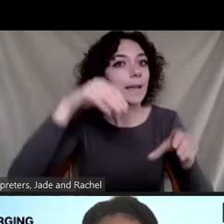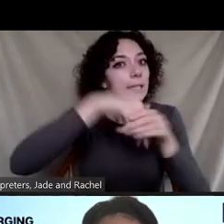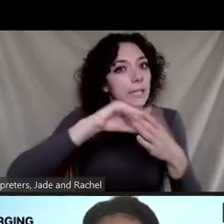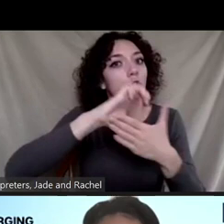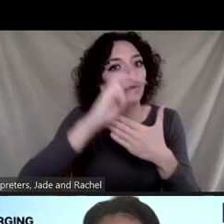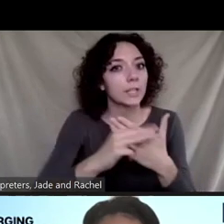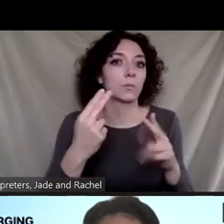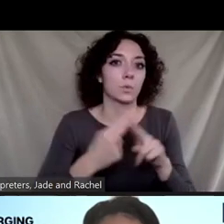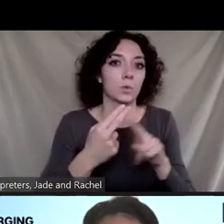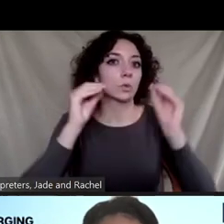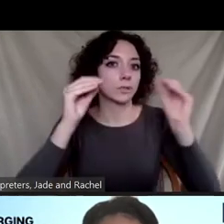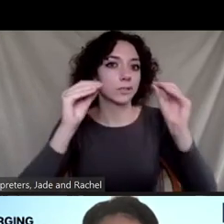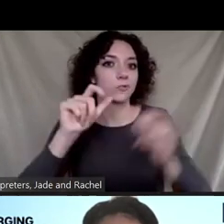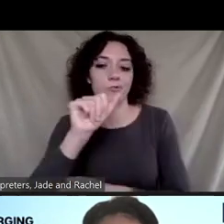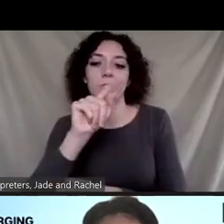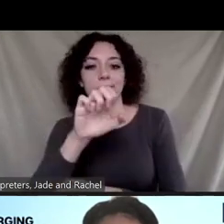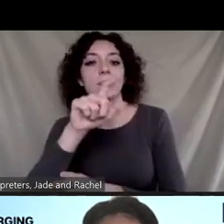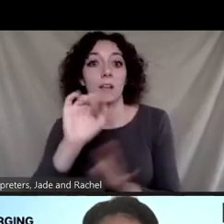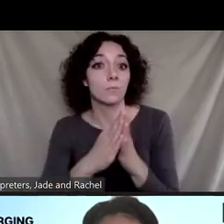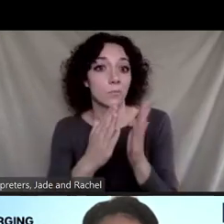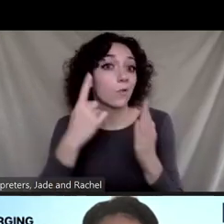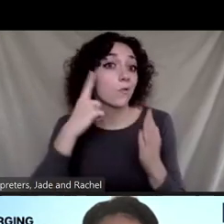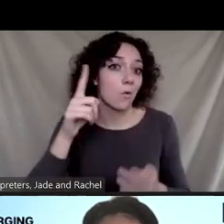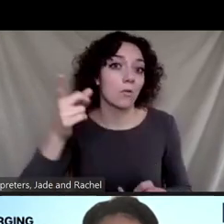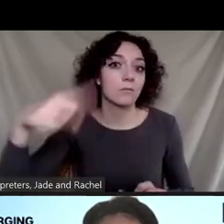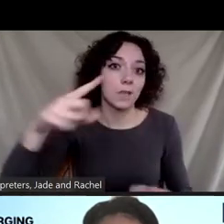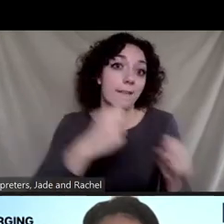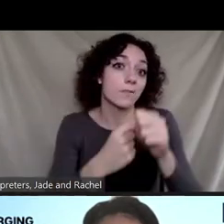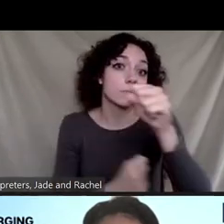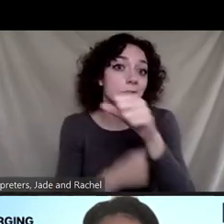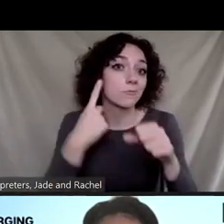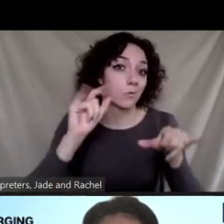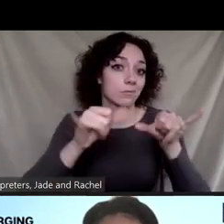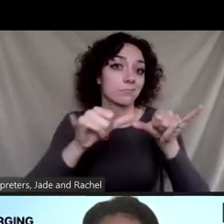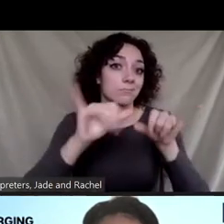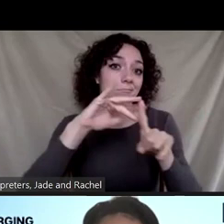teach all the, uh, traditional and conventional fundamentals of environmental engineering.